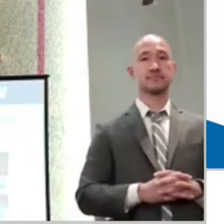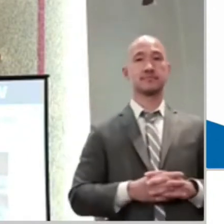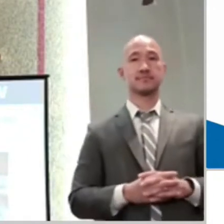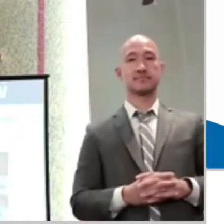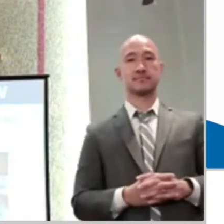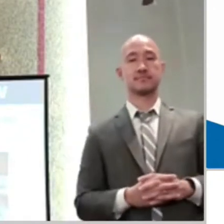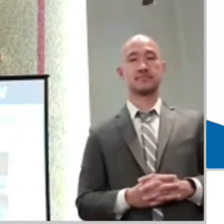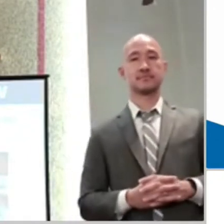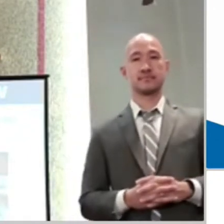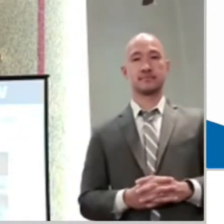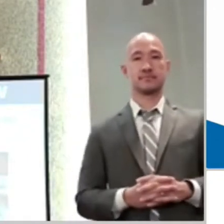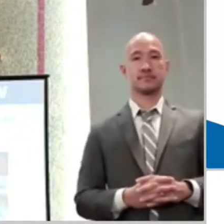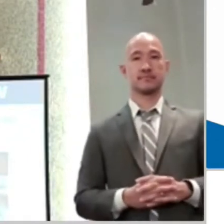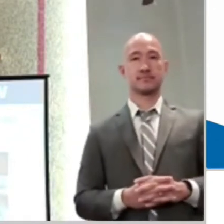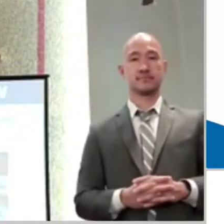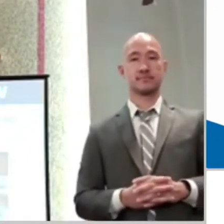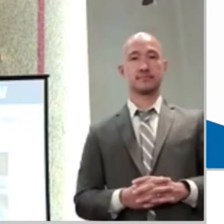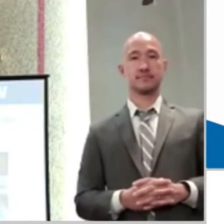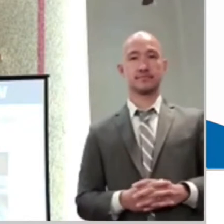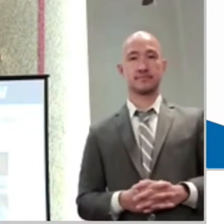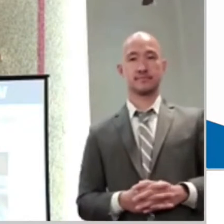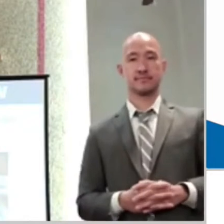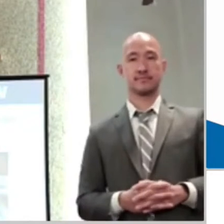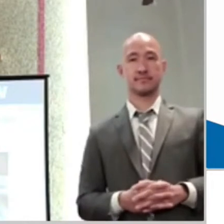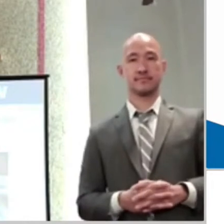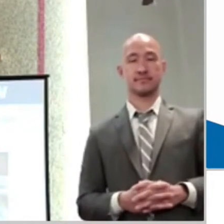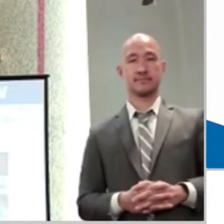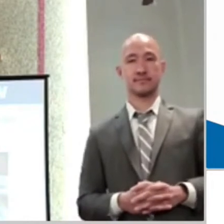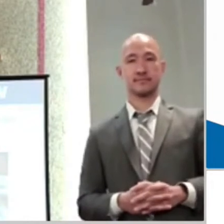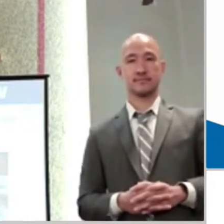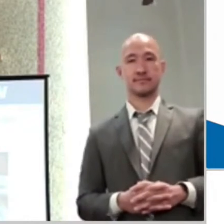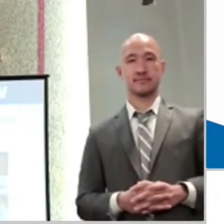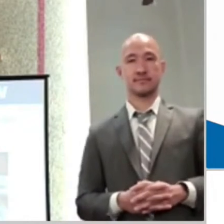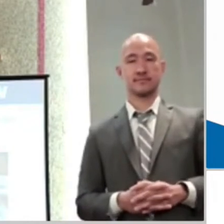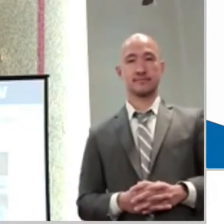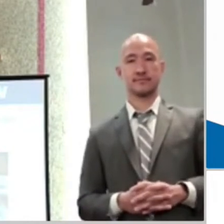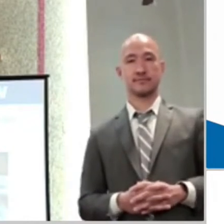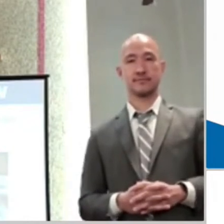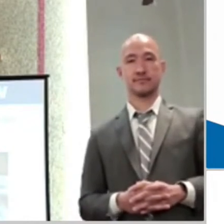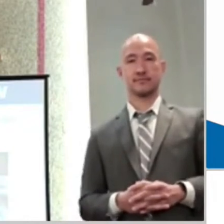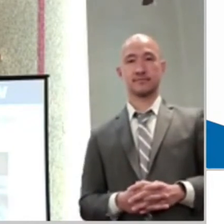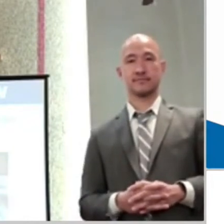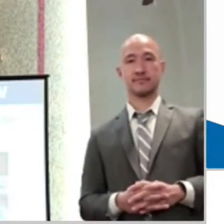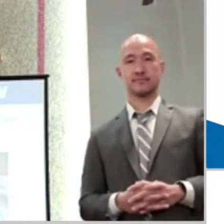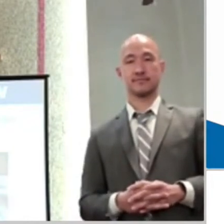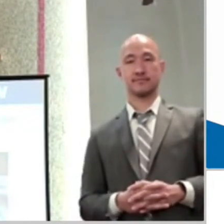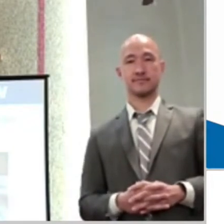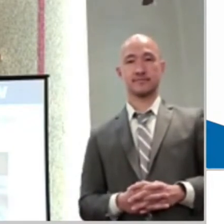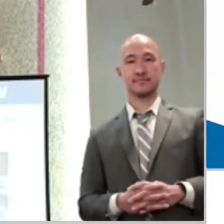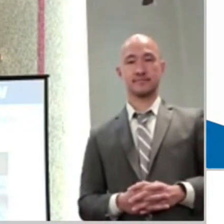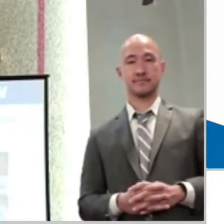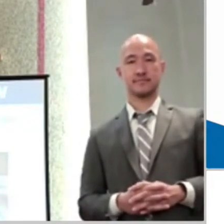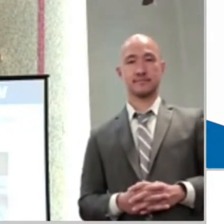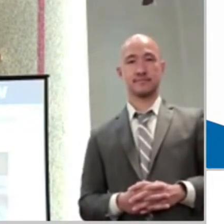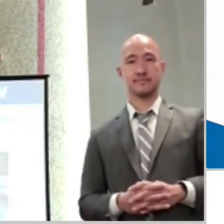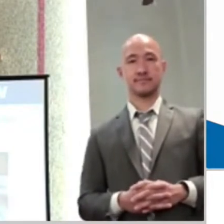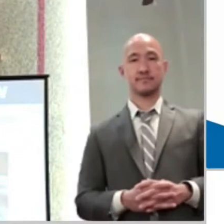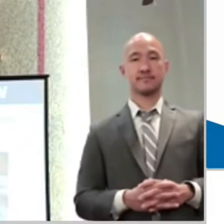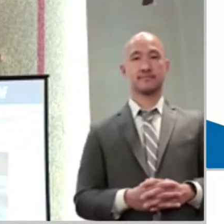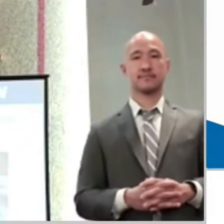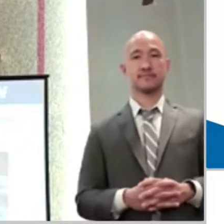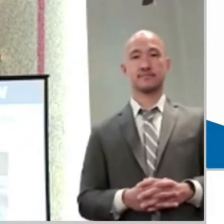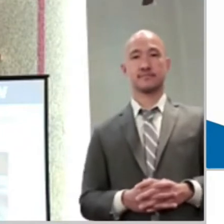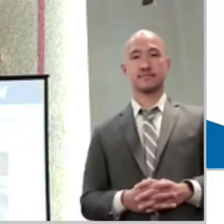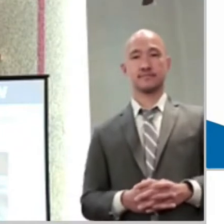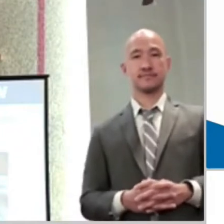So what He means by prayer is an indication of the kind of life that Jesus had. And we know from what we've read so